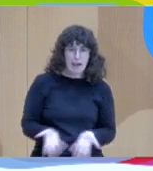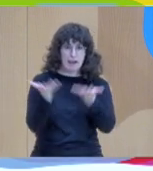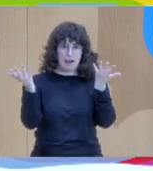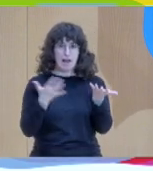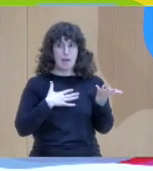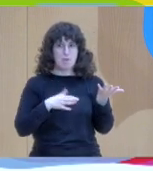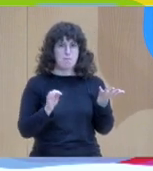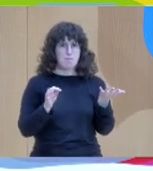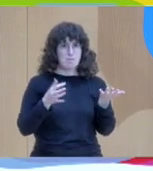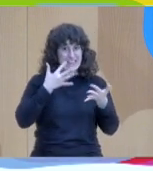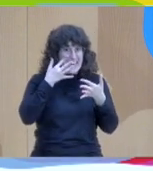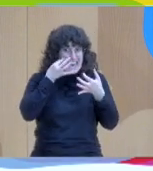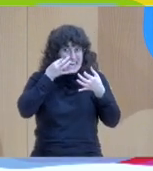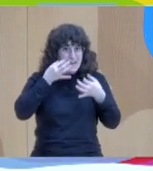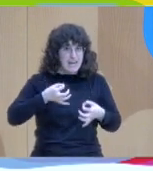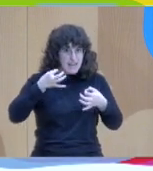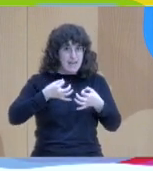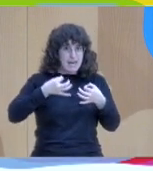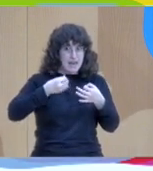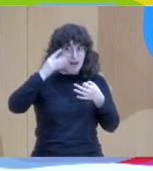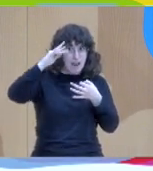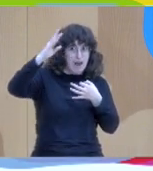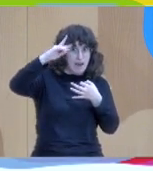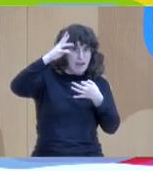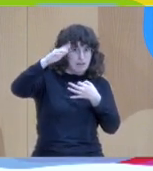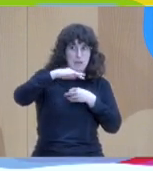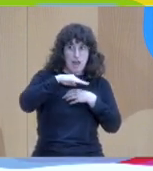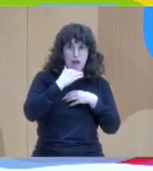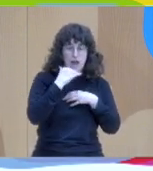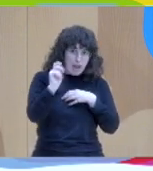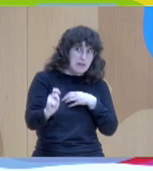be hopeful but hope that you believe in your heart